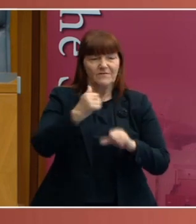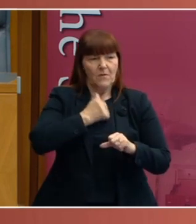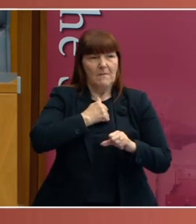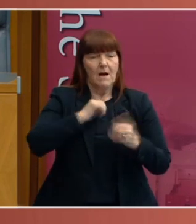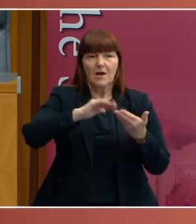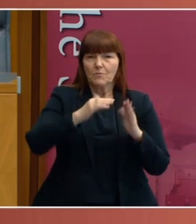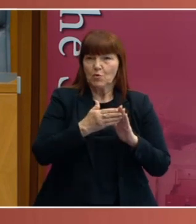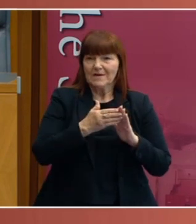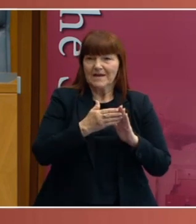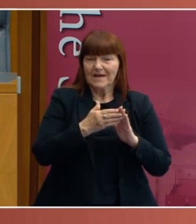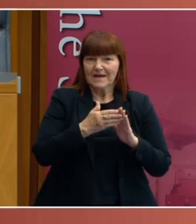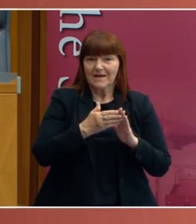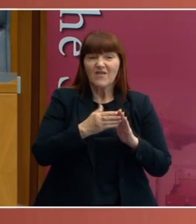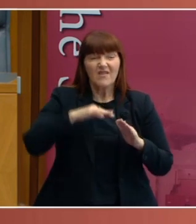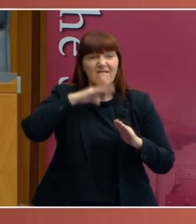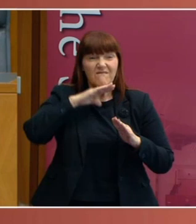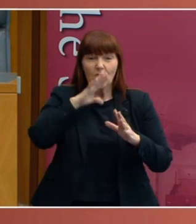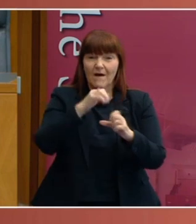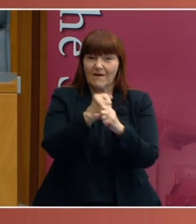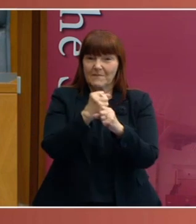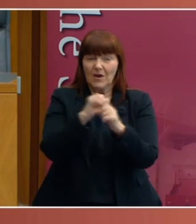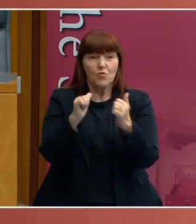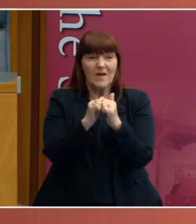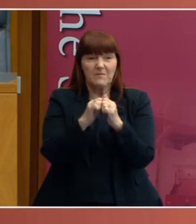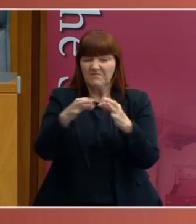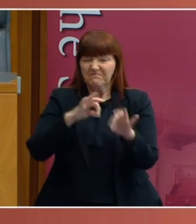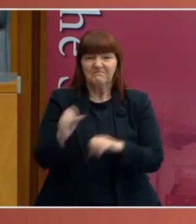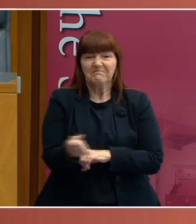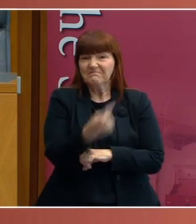and the whole intergovernmental agreement went straight out the window.